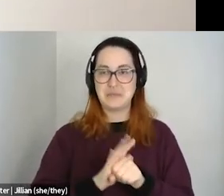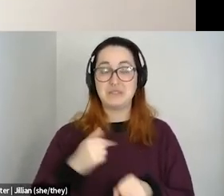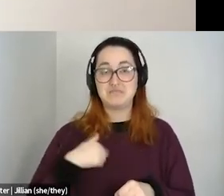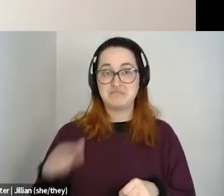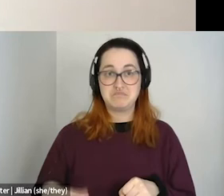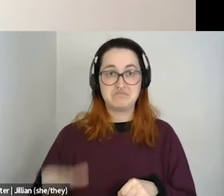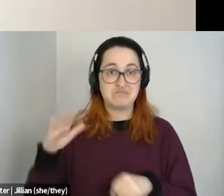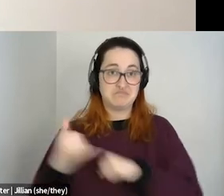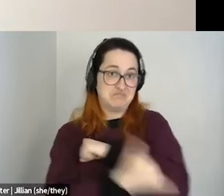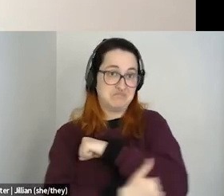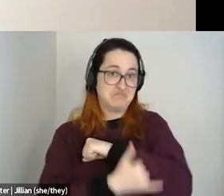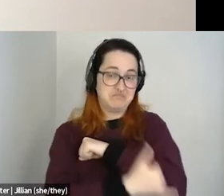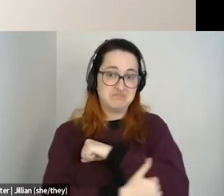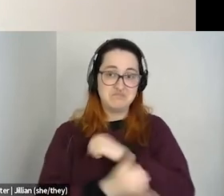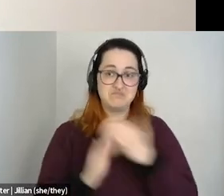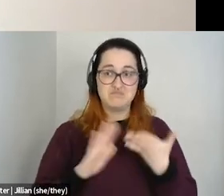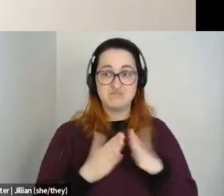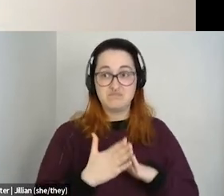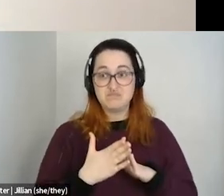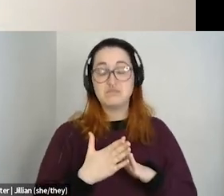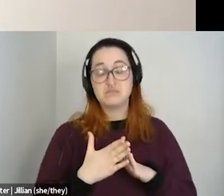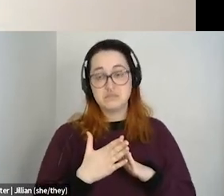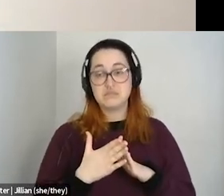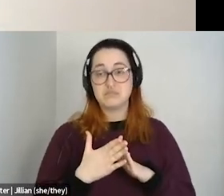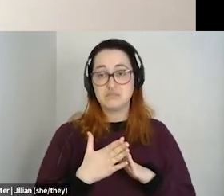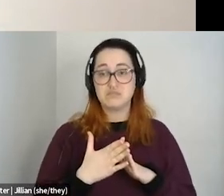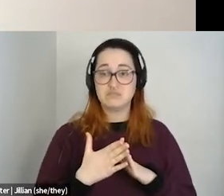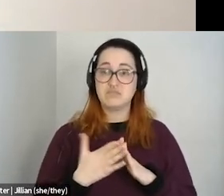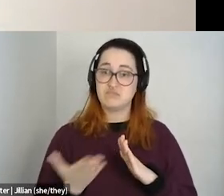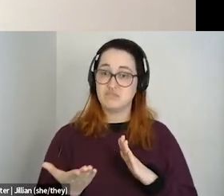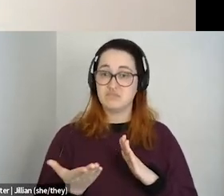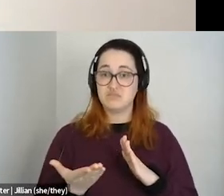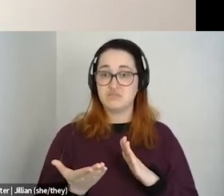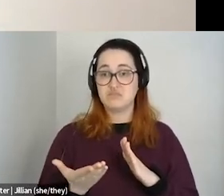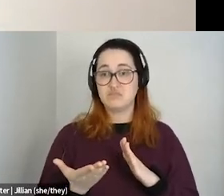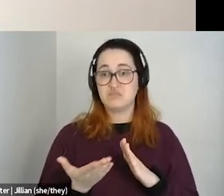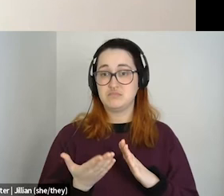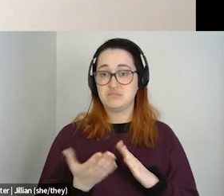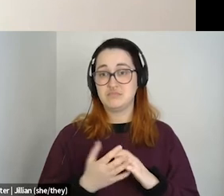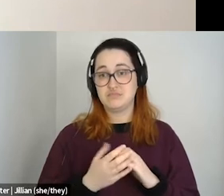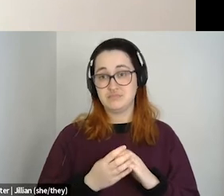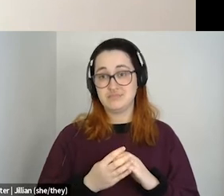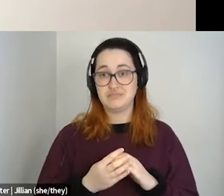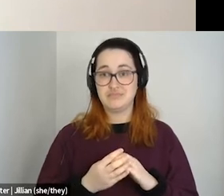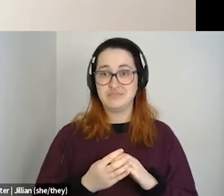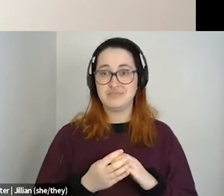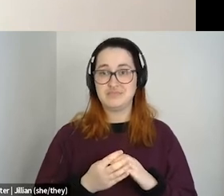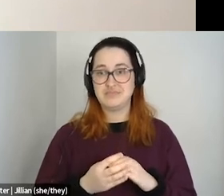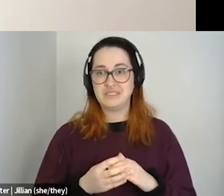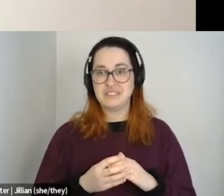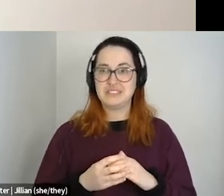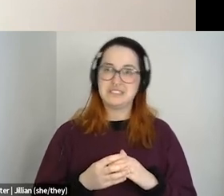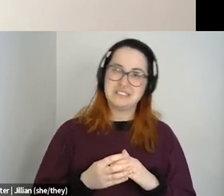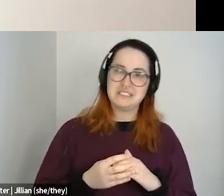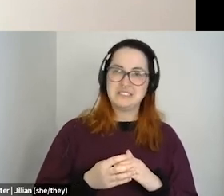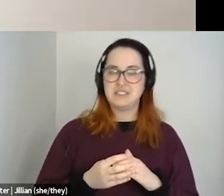up in a rural community, um, you know, and, uh, in sedate myself, you know, in the